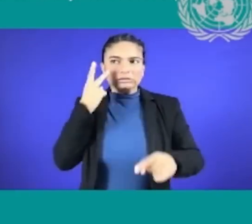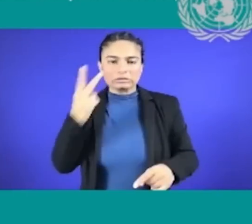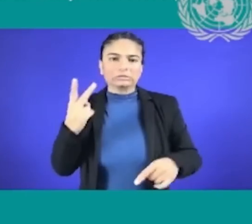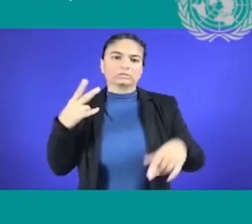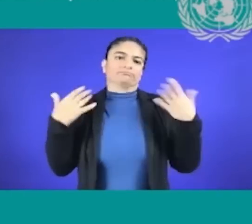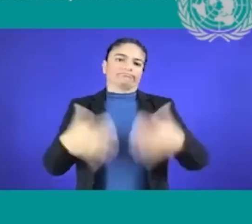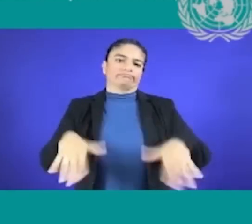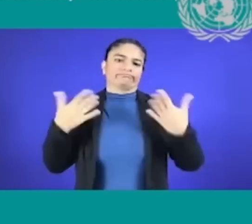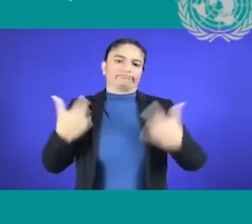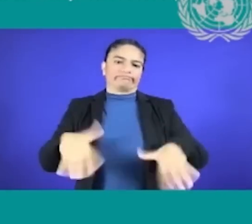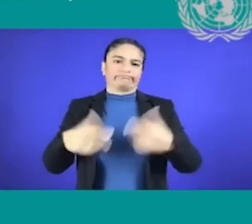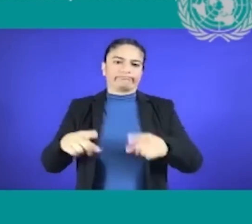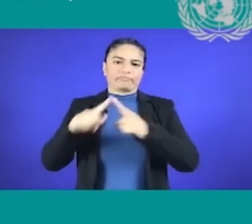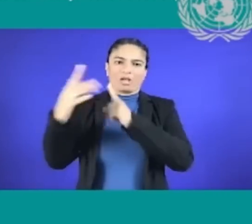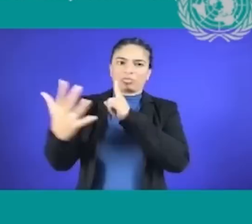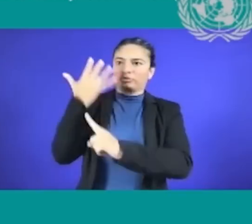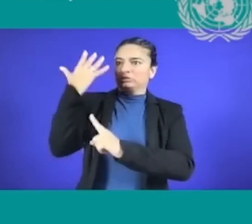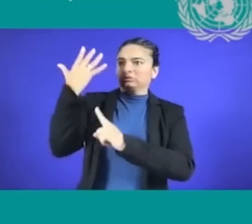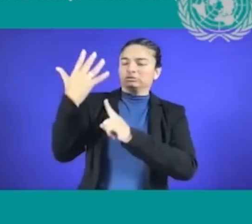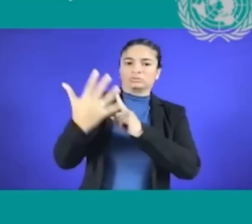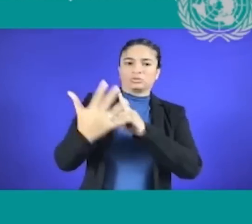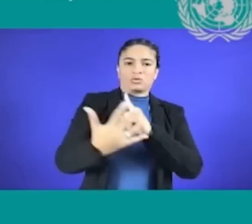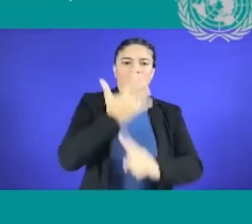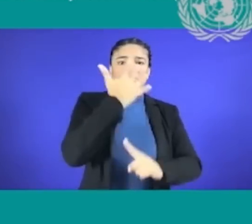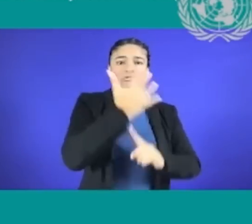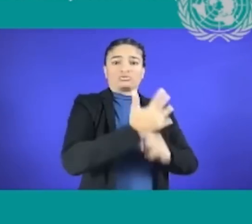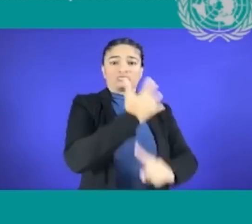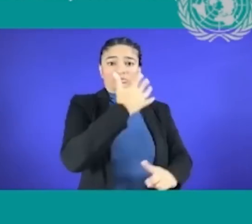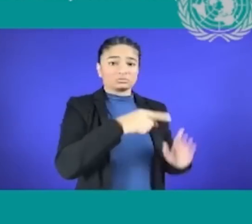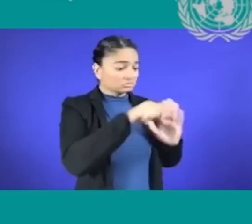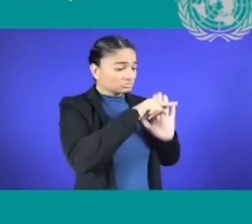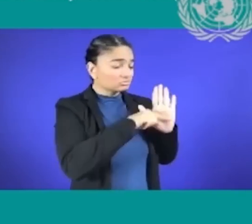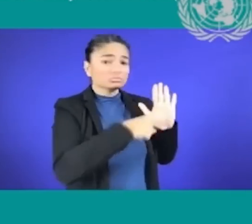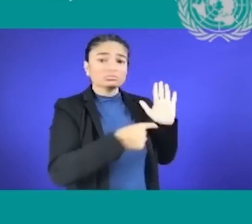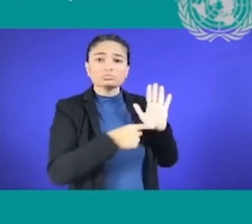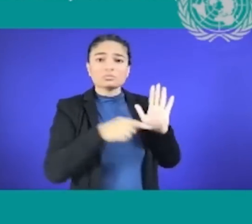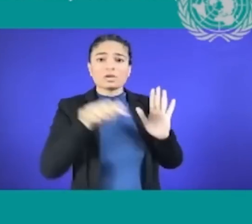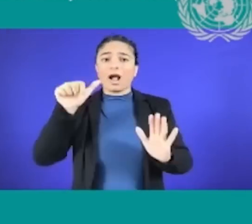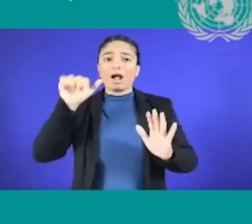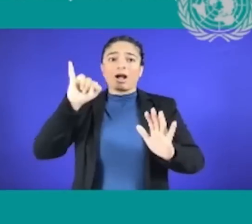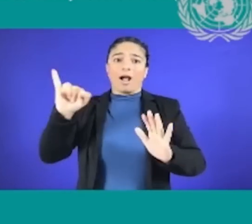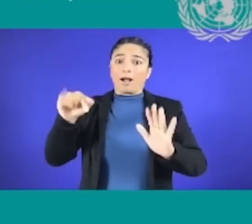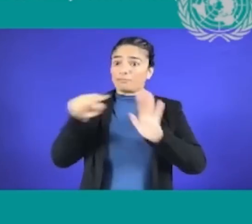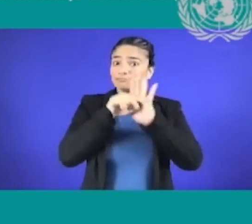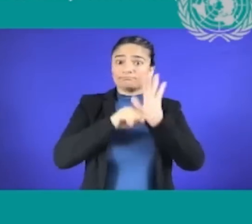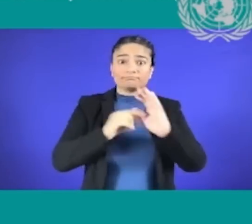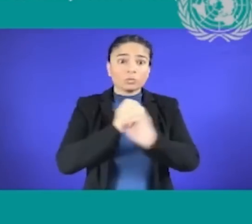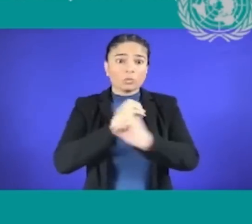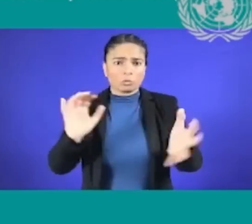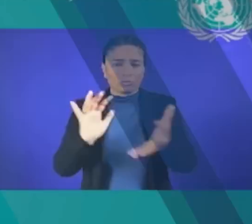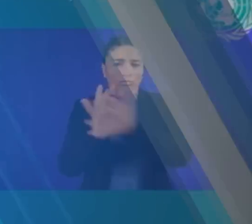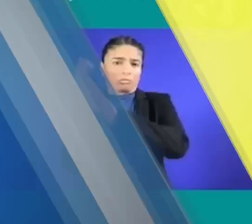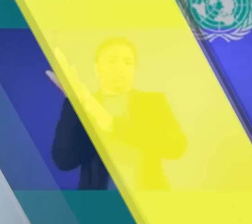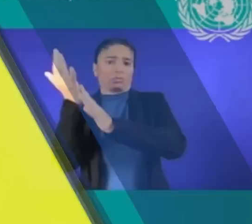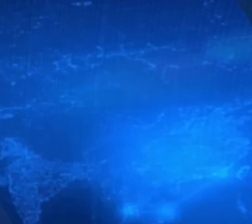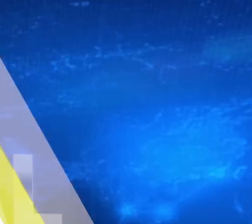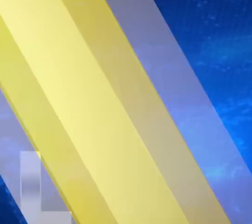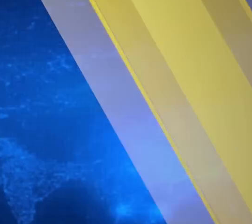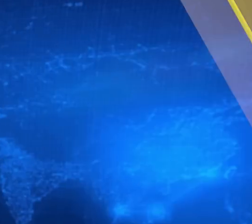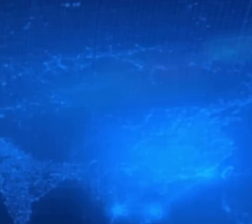tally all of these, we now begin to understand why the world is feeling so much on edge.